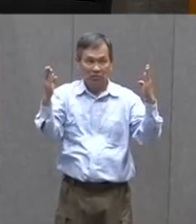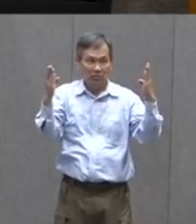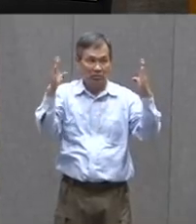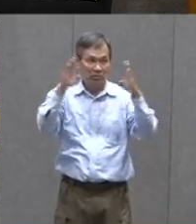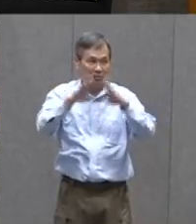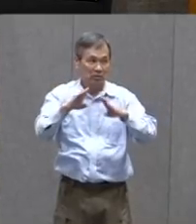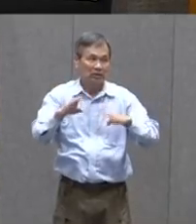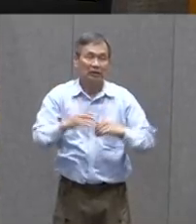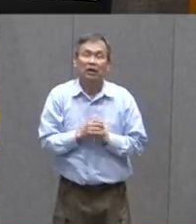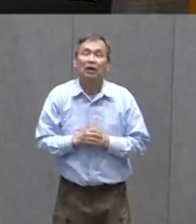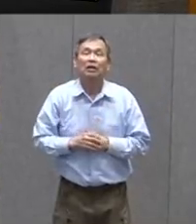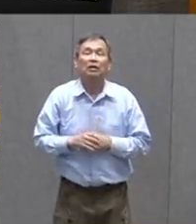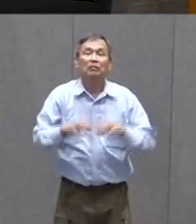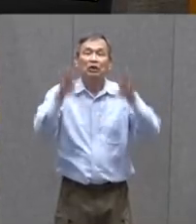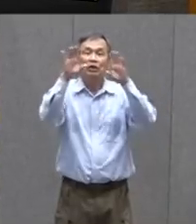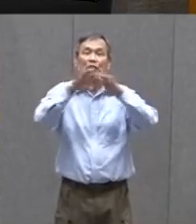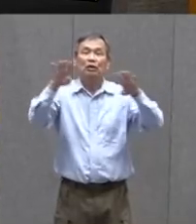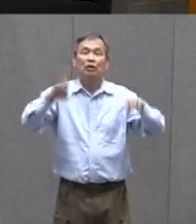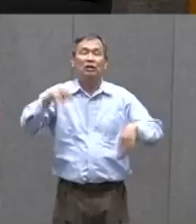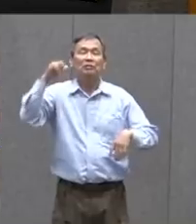A Curtain In The Back